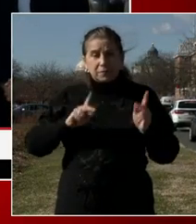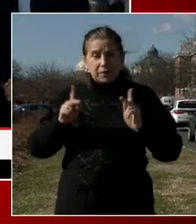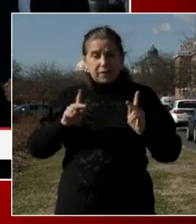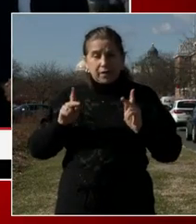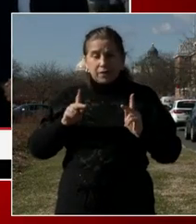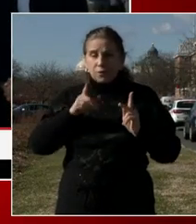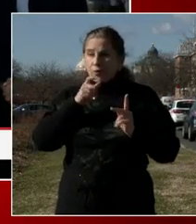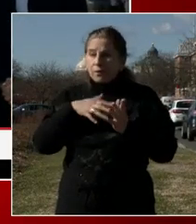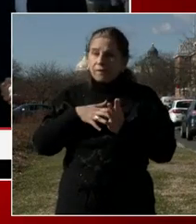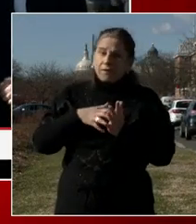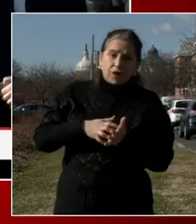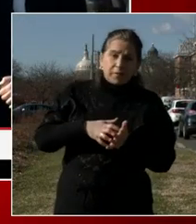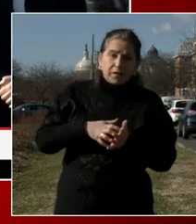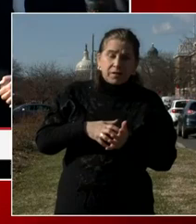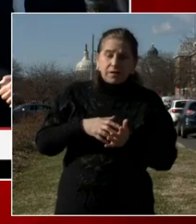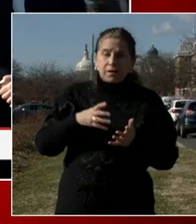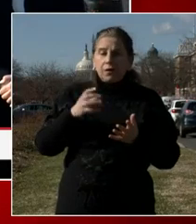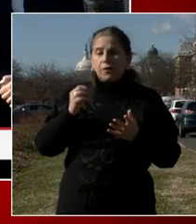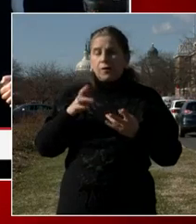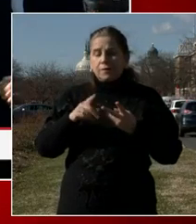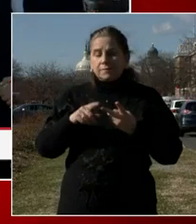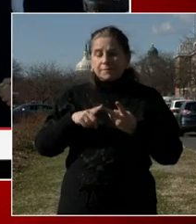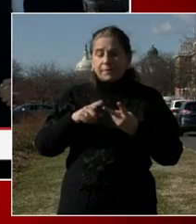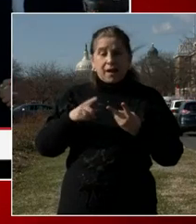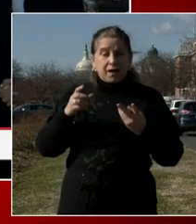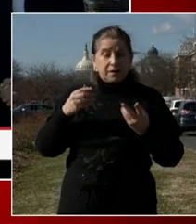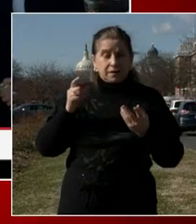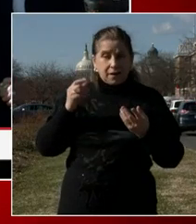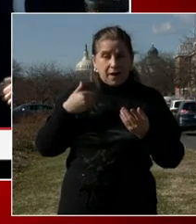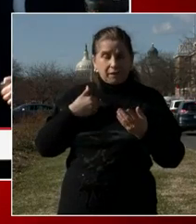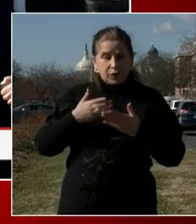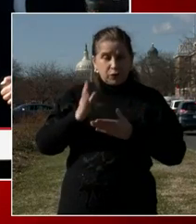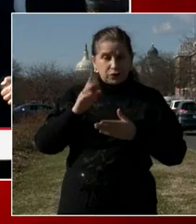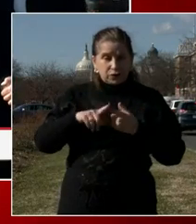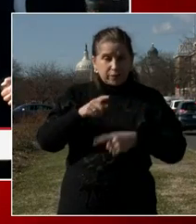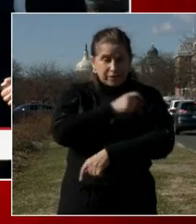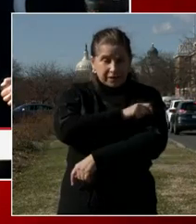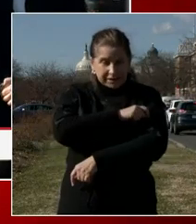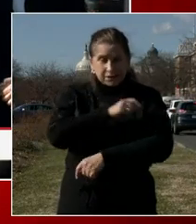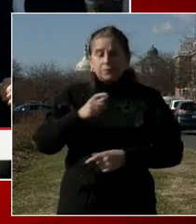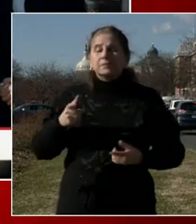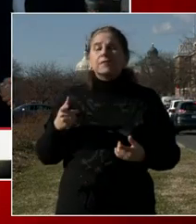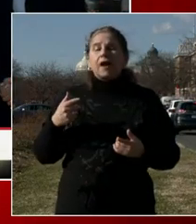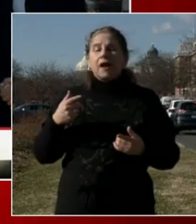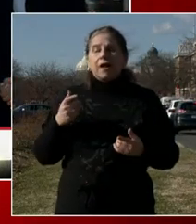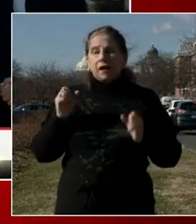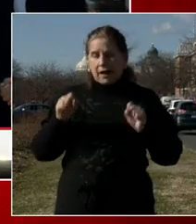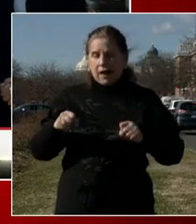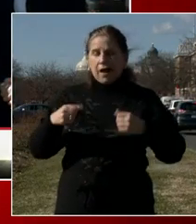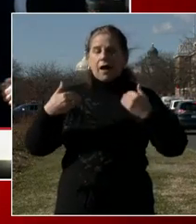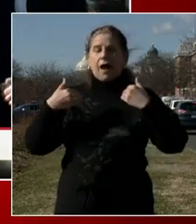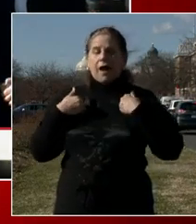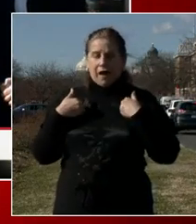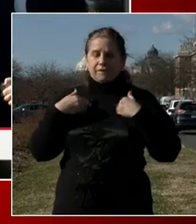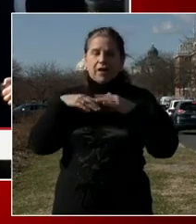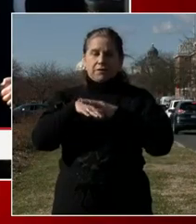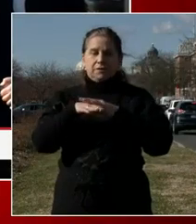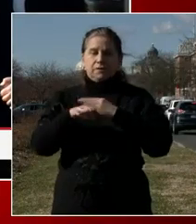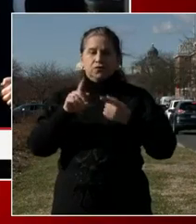most have access to it. But let's be real clear, we're talking about the release of